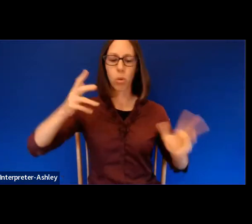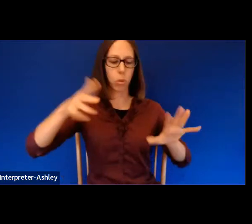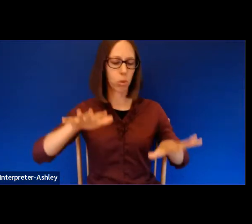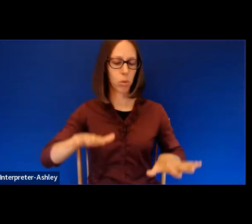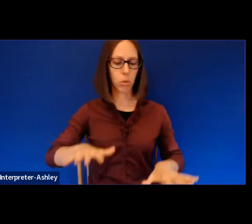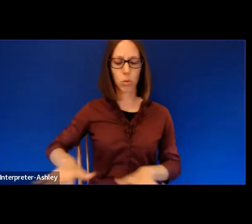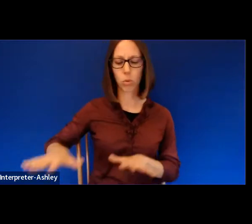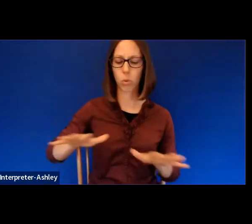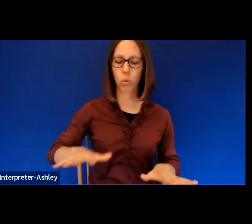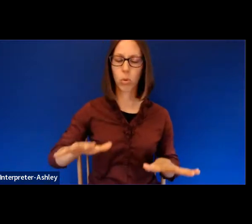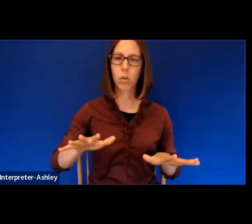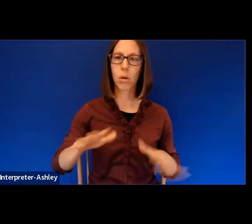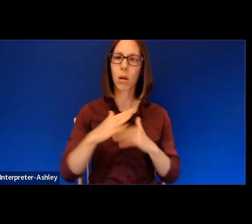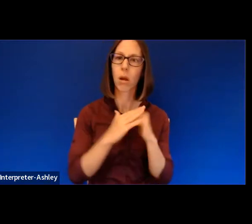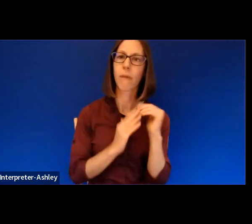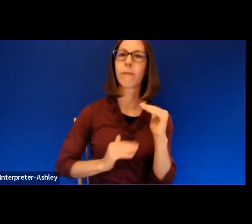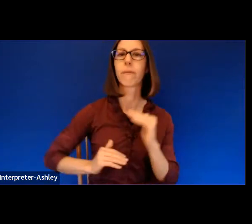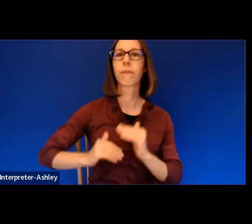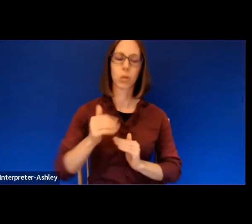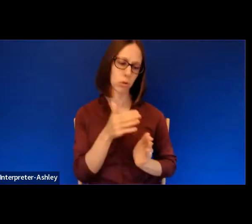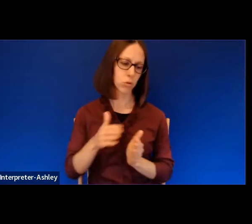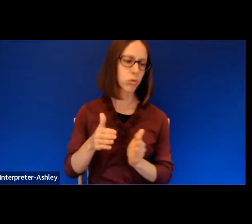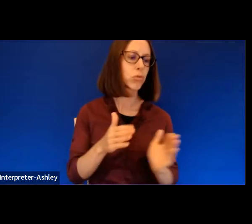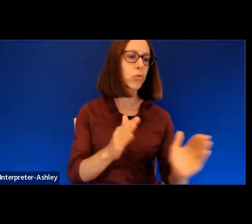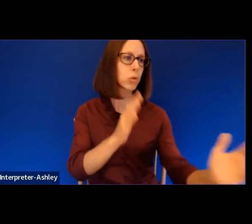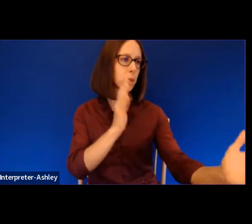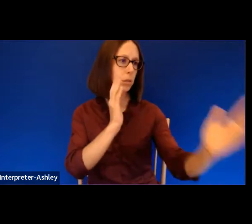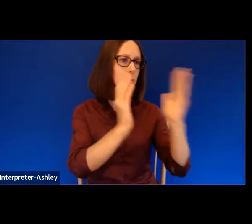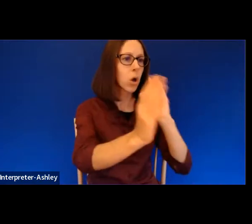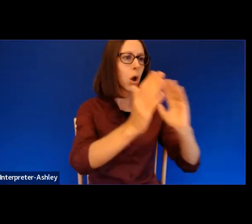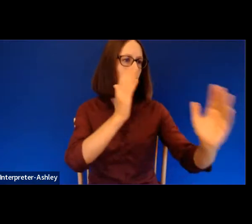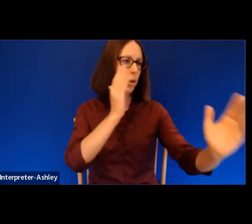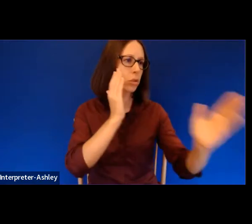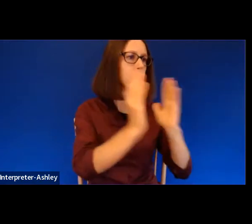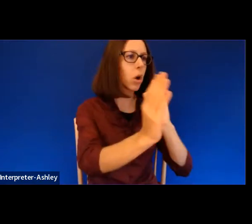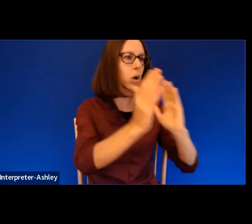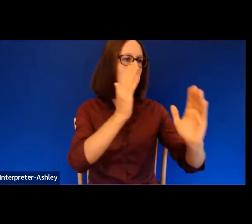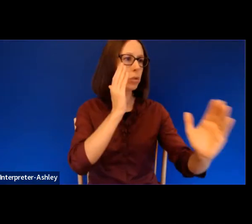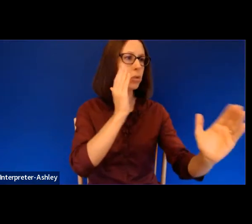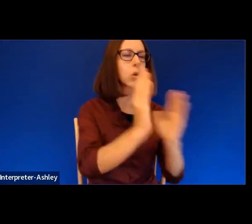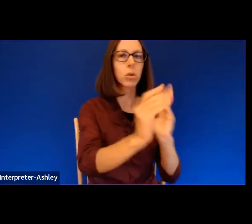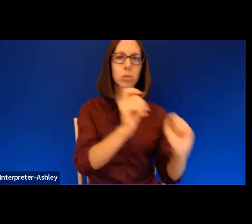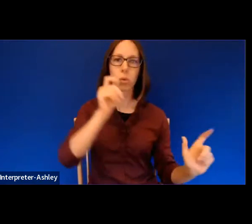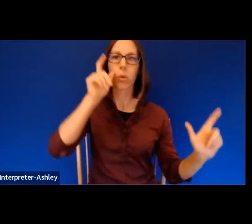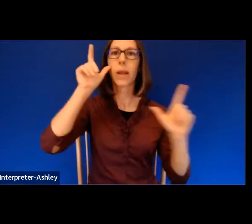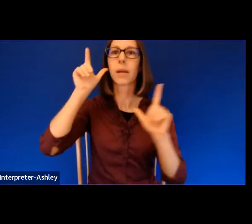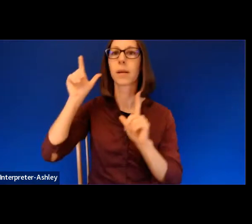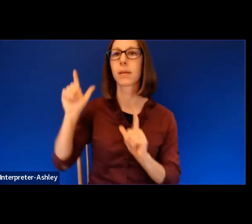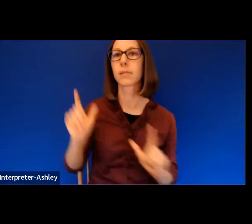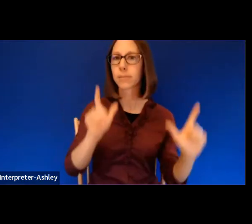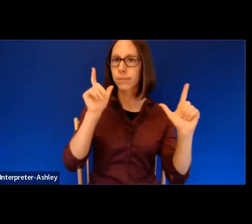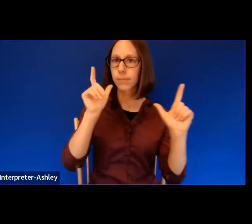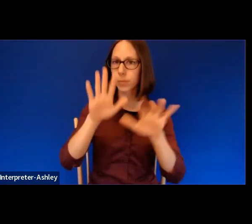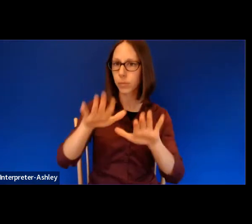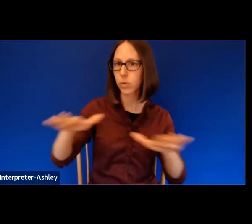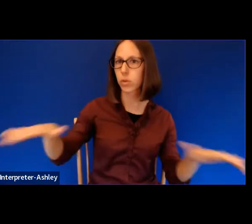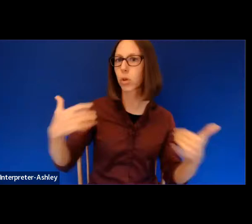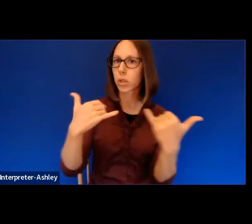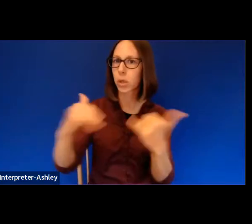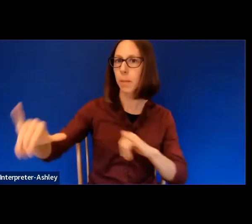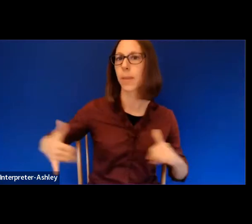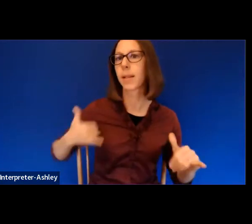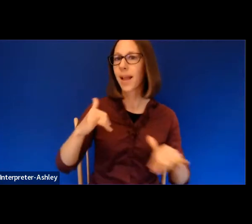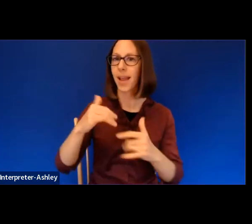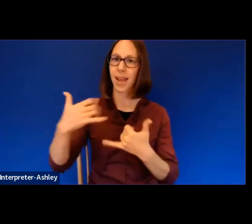Days the street filled with cars were awake. Children played tag out front while the bodies